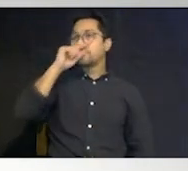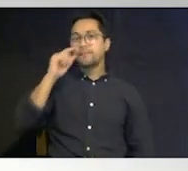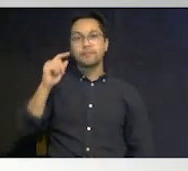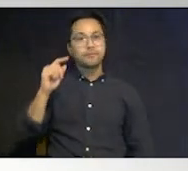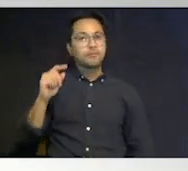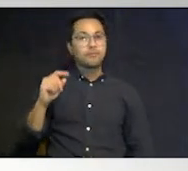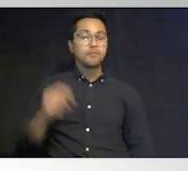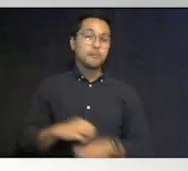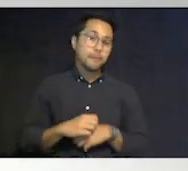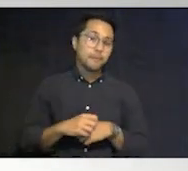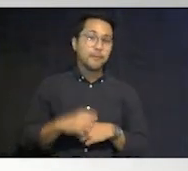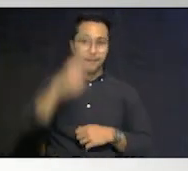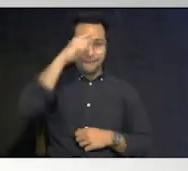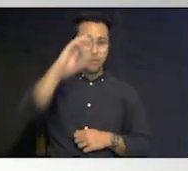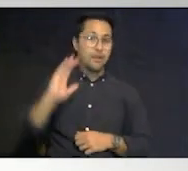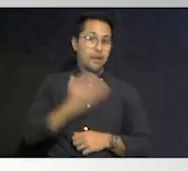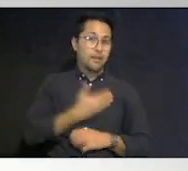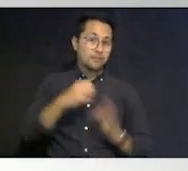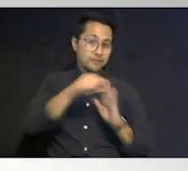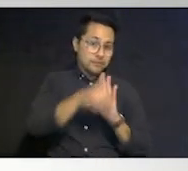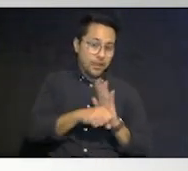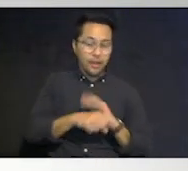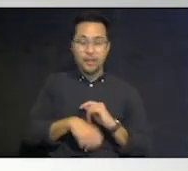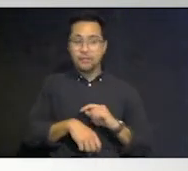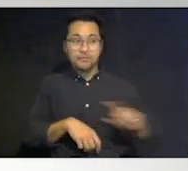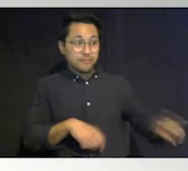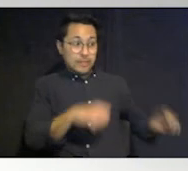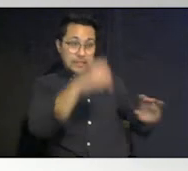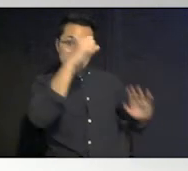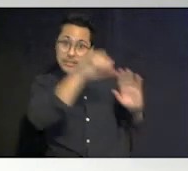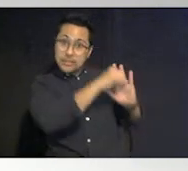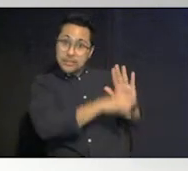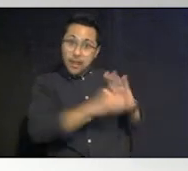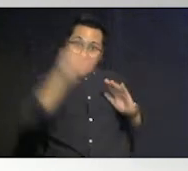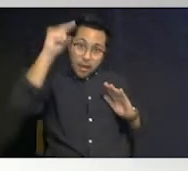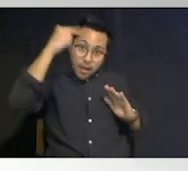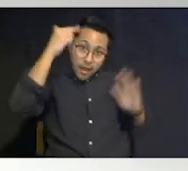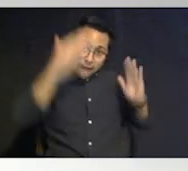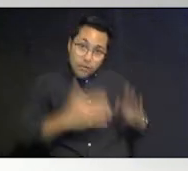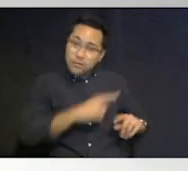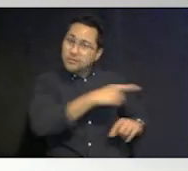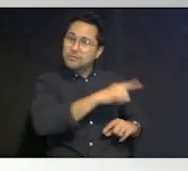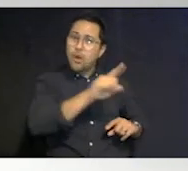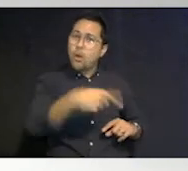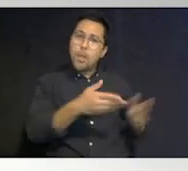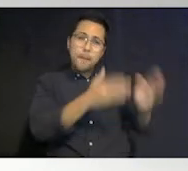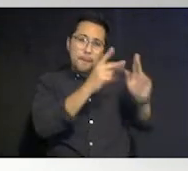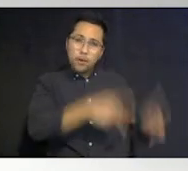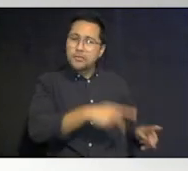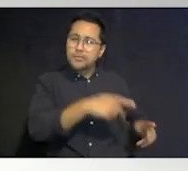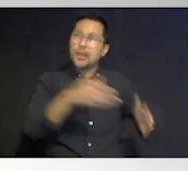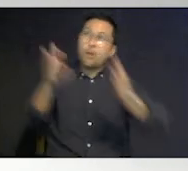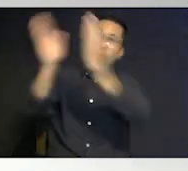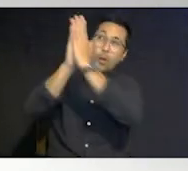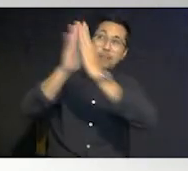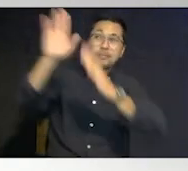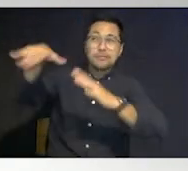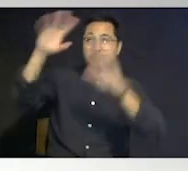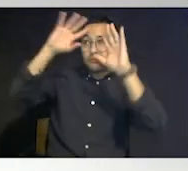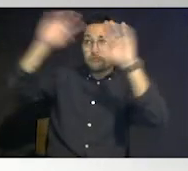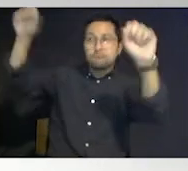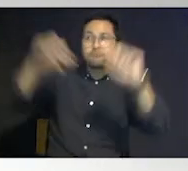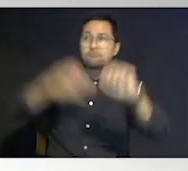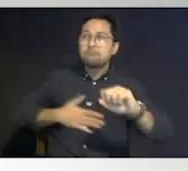in the state and the state governor is the only individual that that can request that the president declare a local disaster